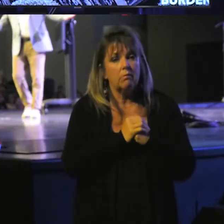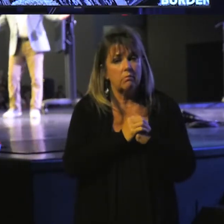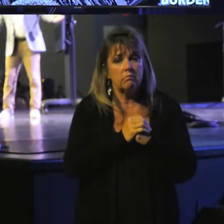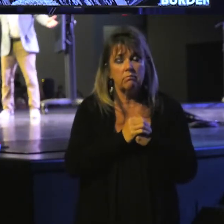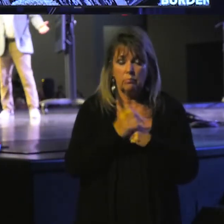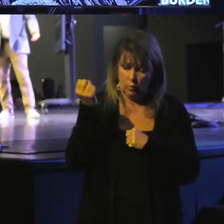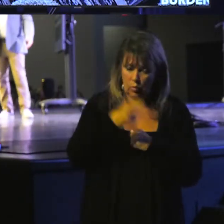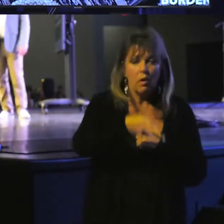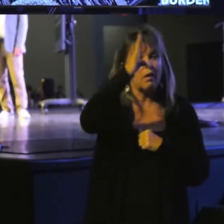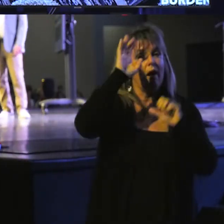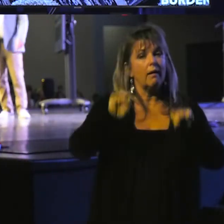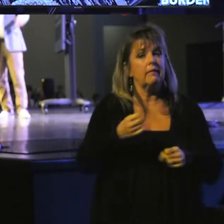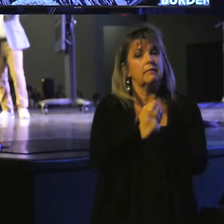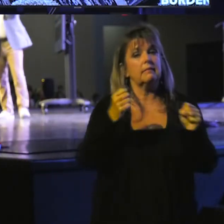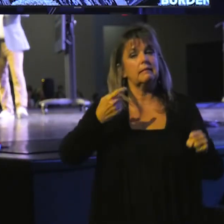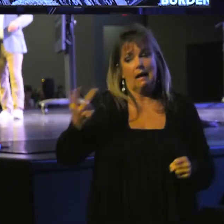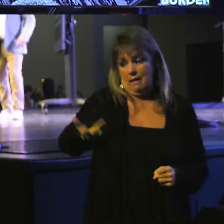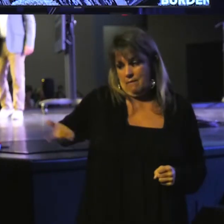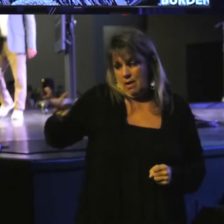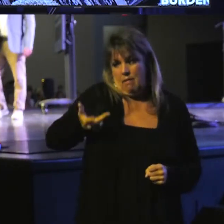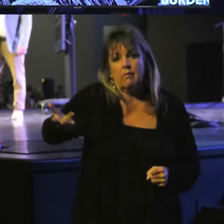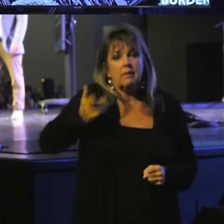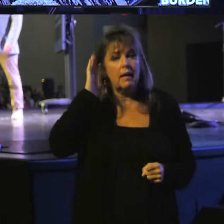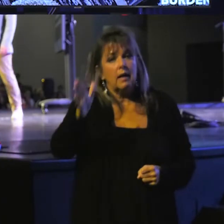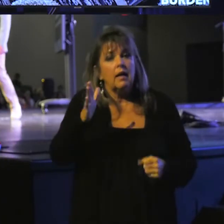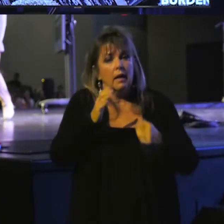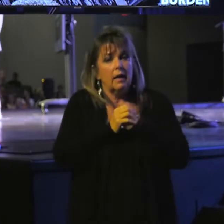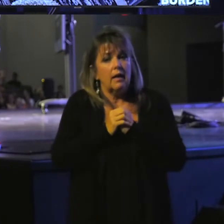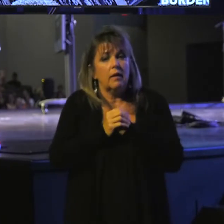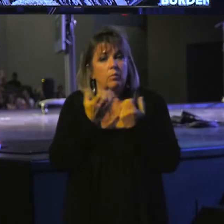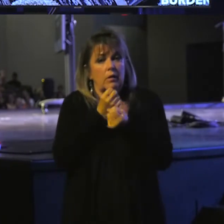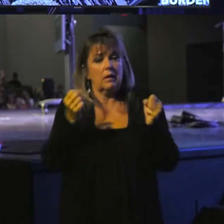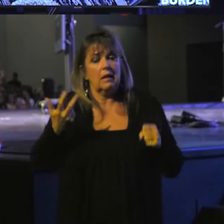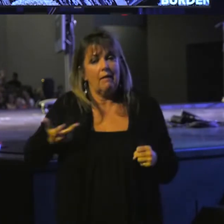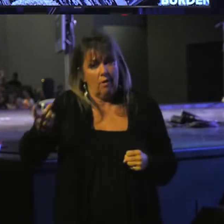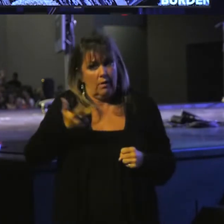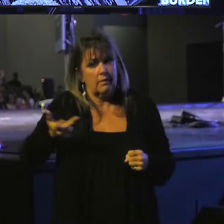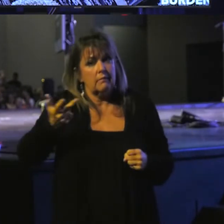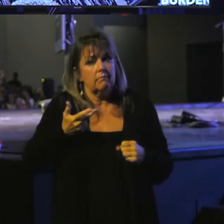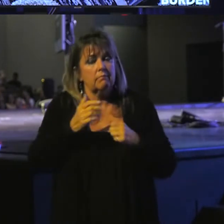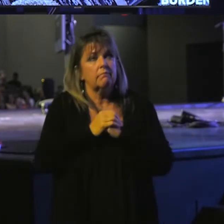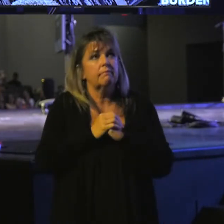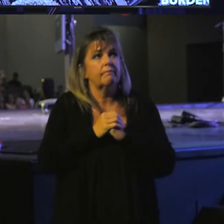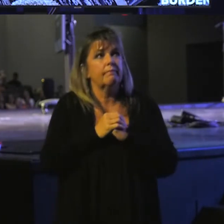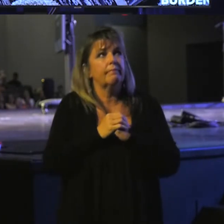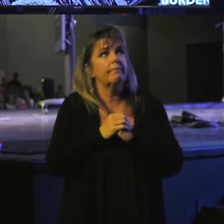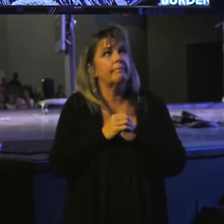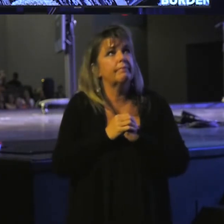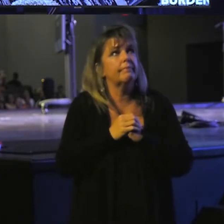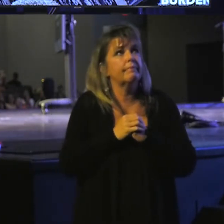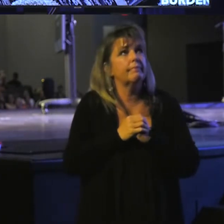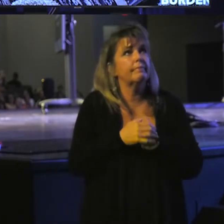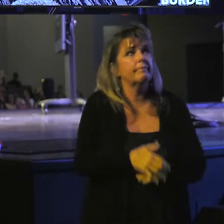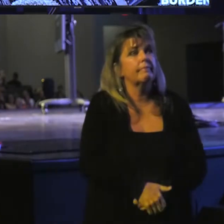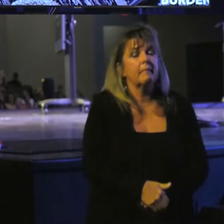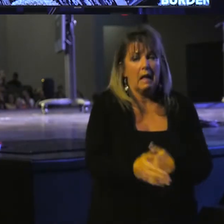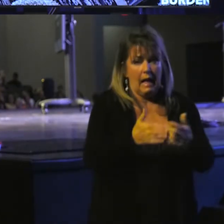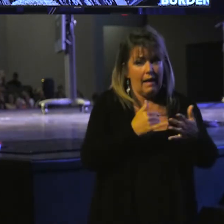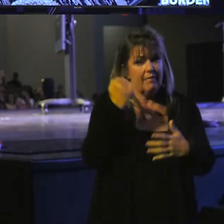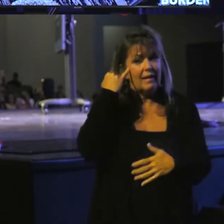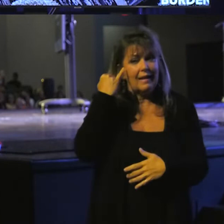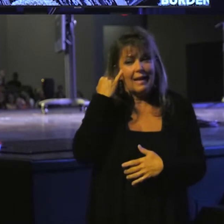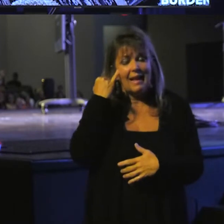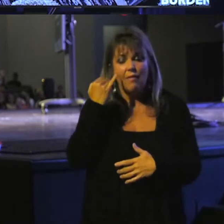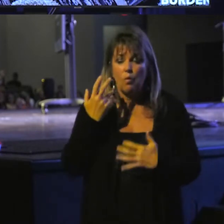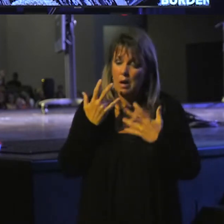in and he can deliver us and he will deliver us out of your hand, oh king. But then watch. But if not, even if he does,